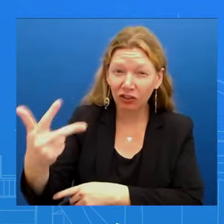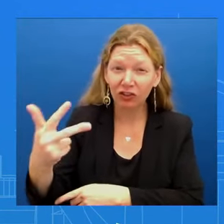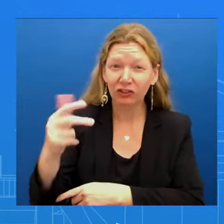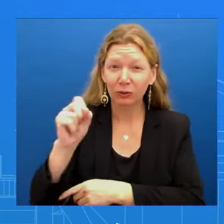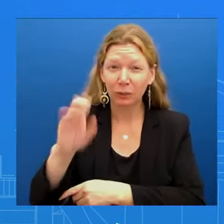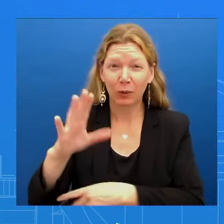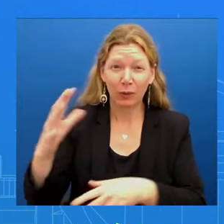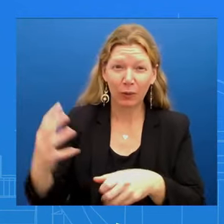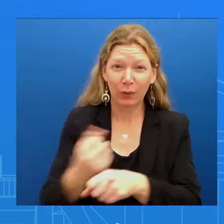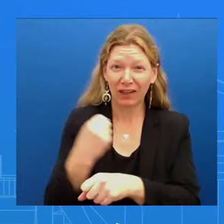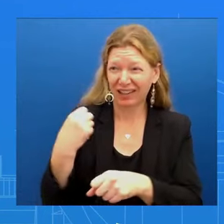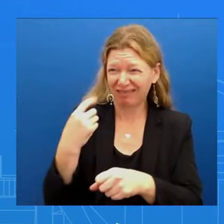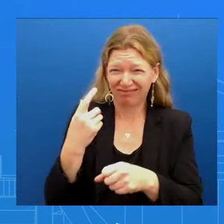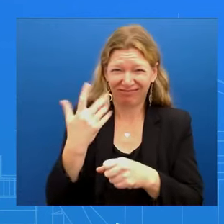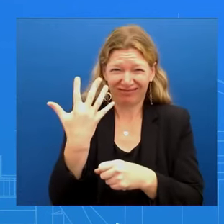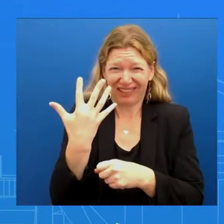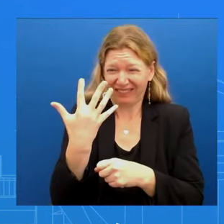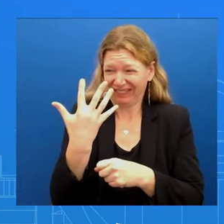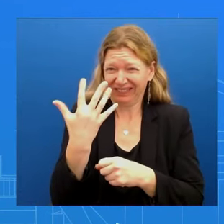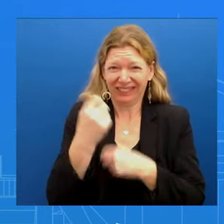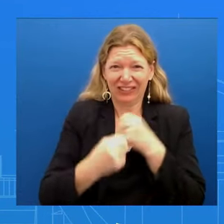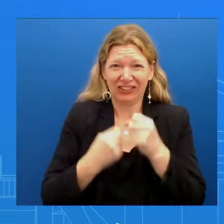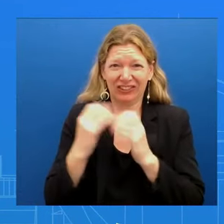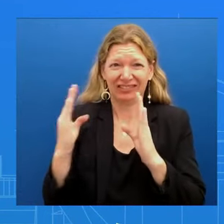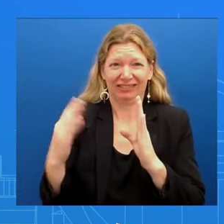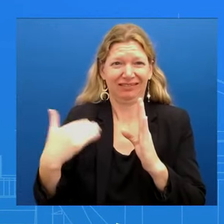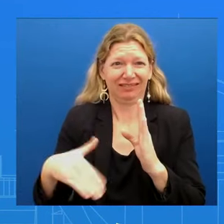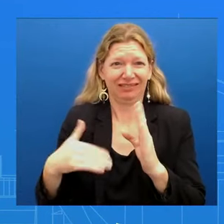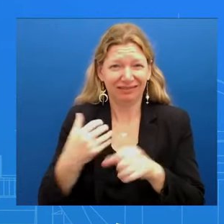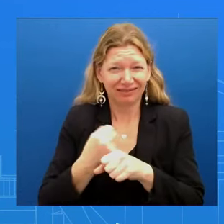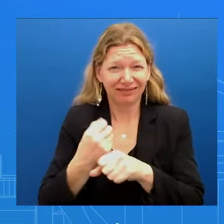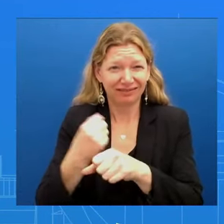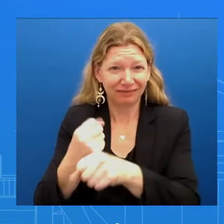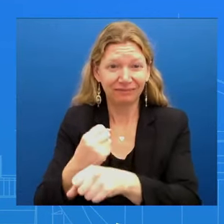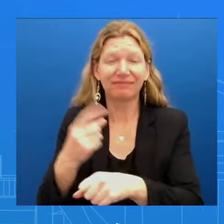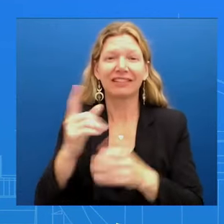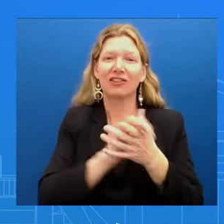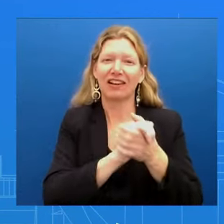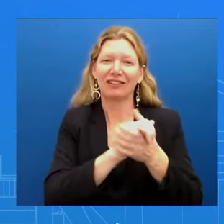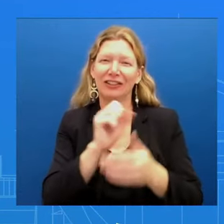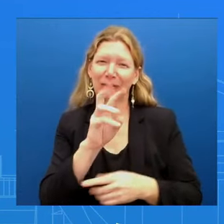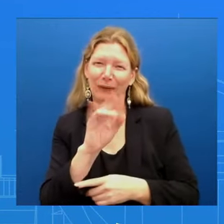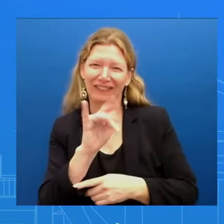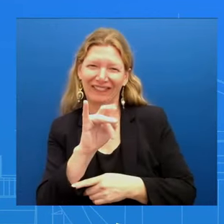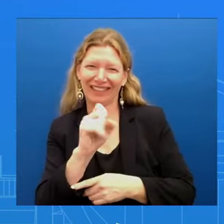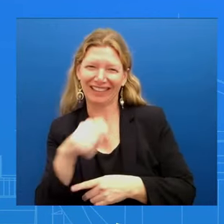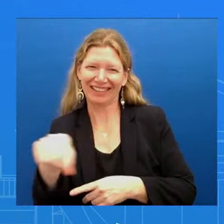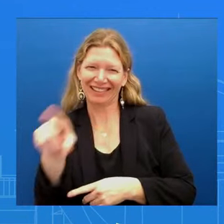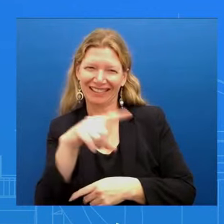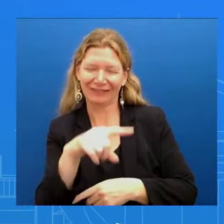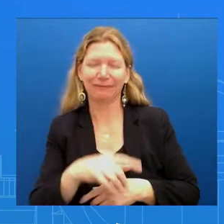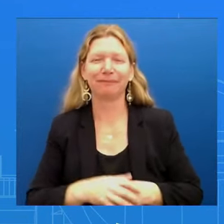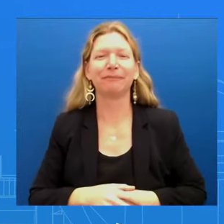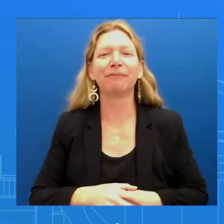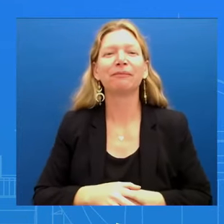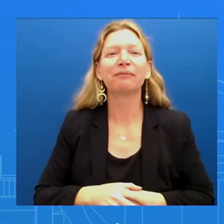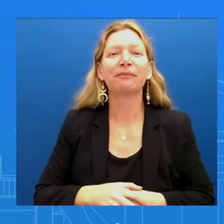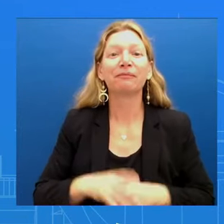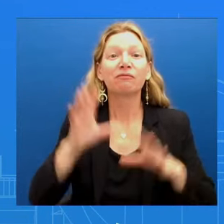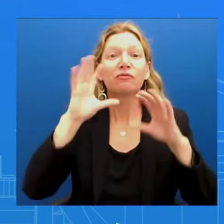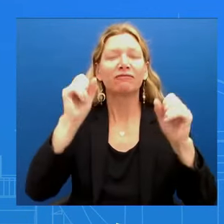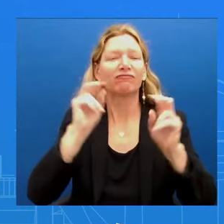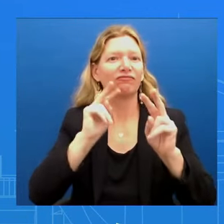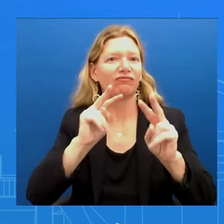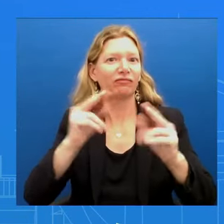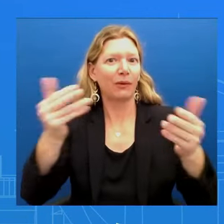to all the Swifties out there the president looks forward to welcoming them back once again to the White House to celebrate